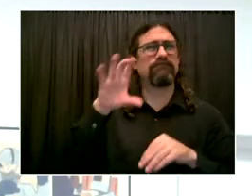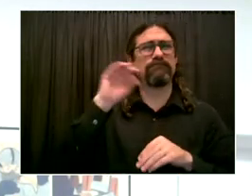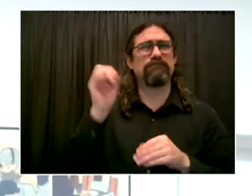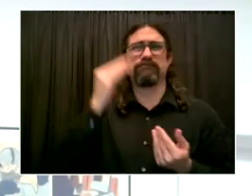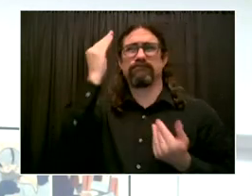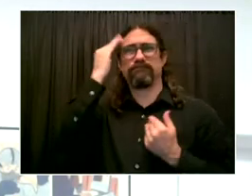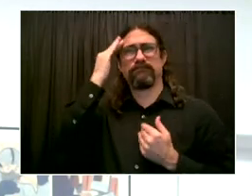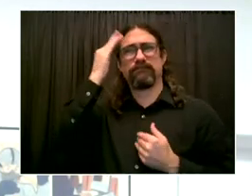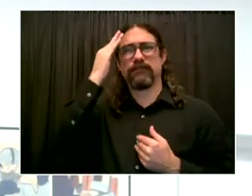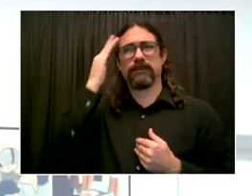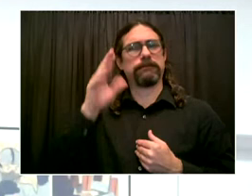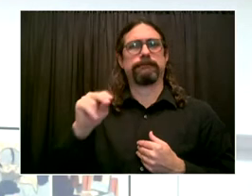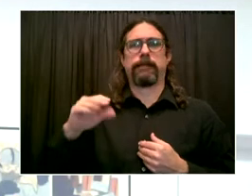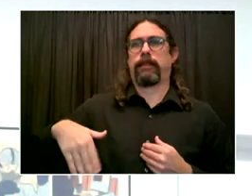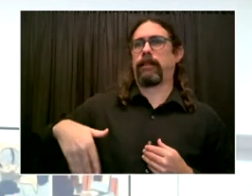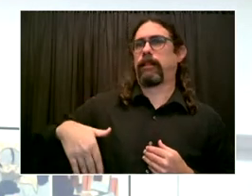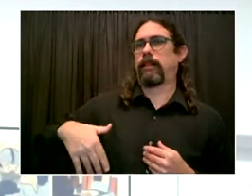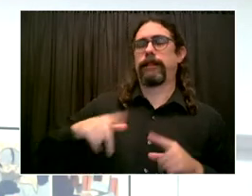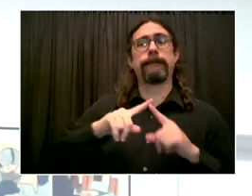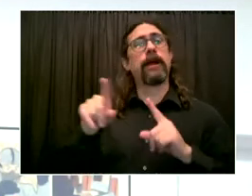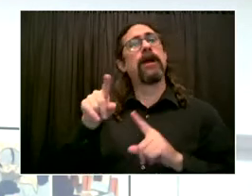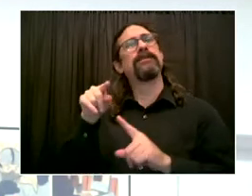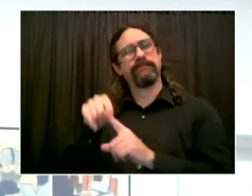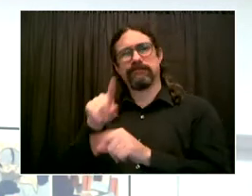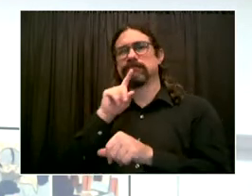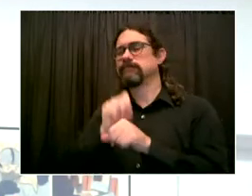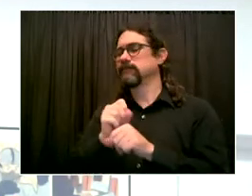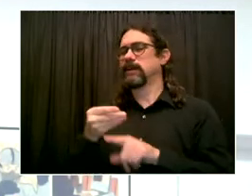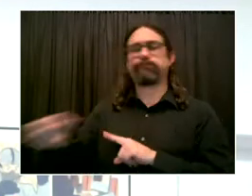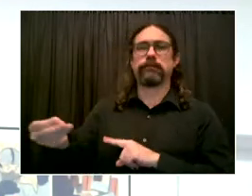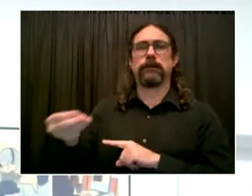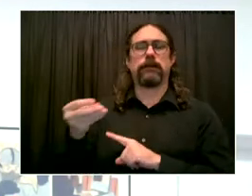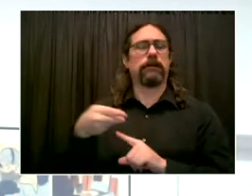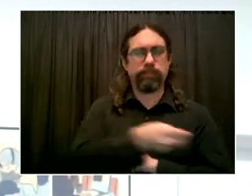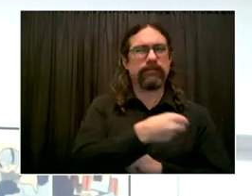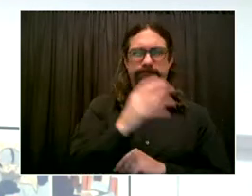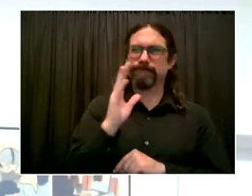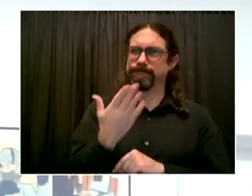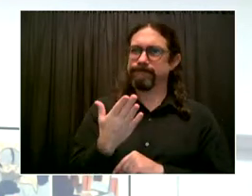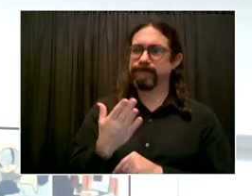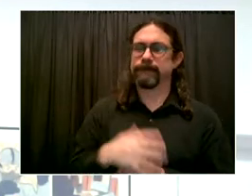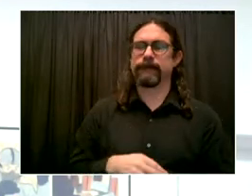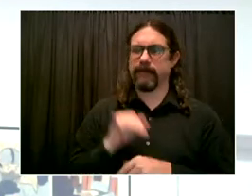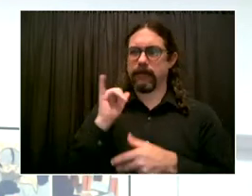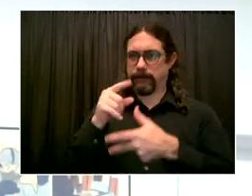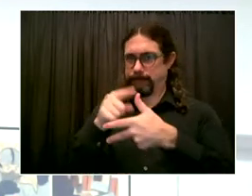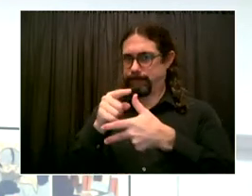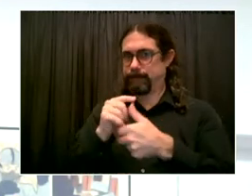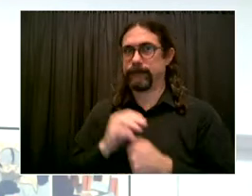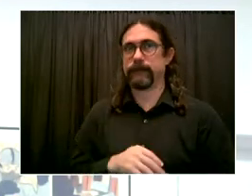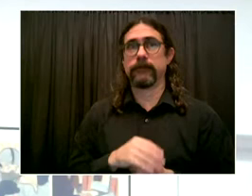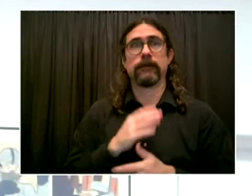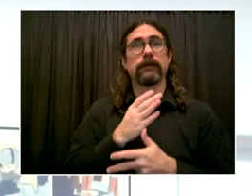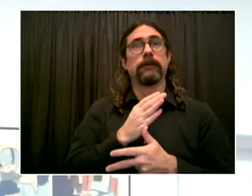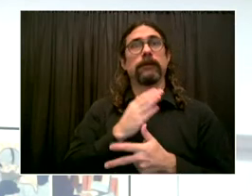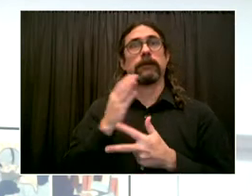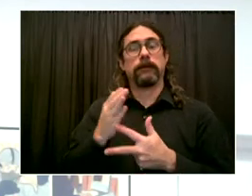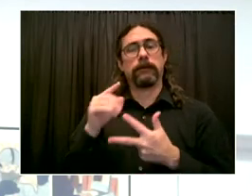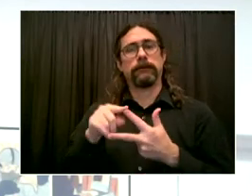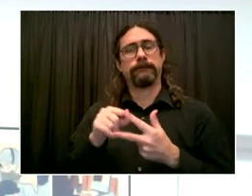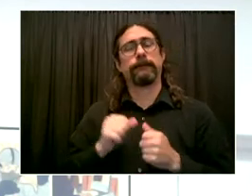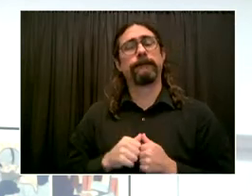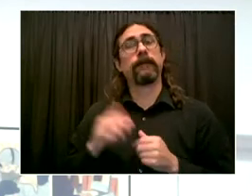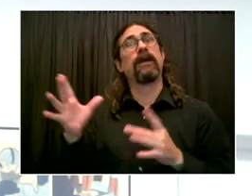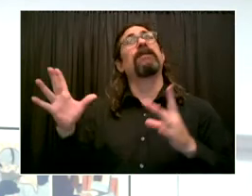We have even less evidence about whether Omicron contributes to more severe or, as is possible, less severe disease.